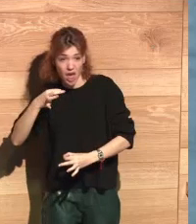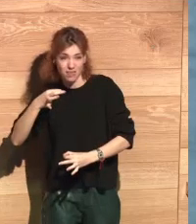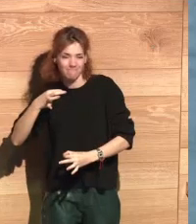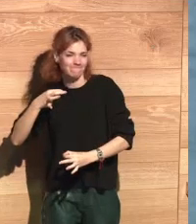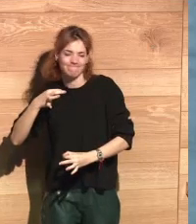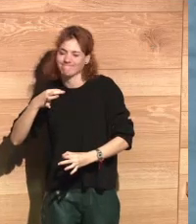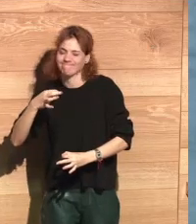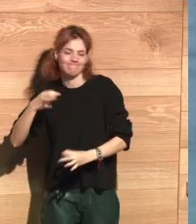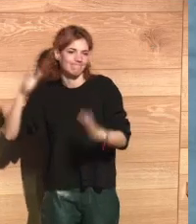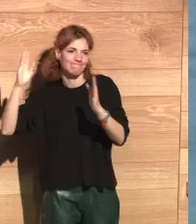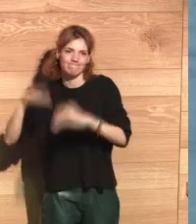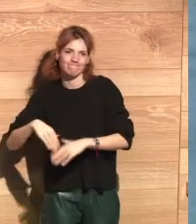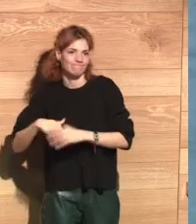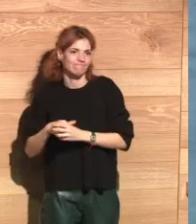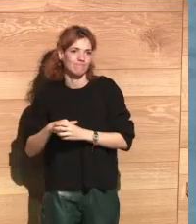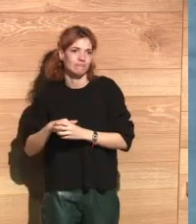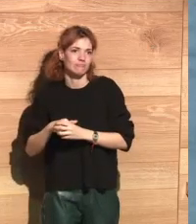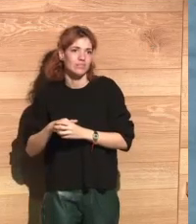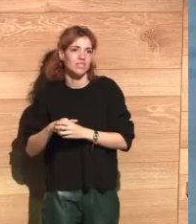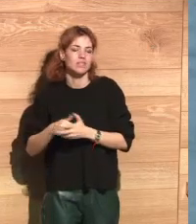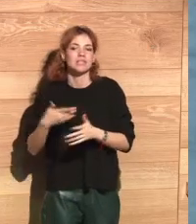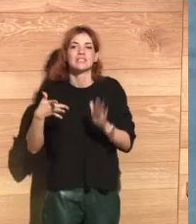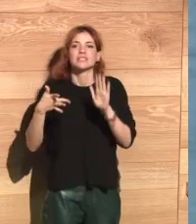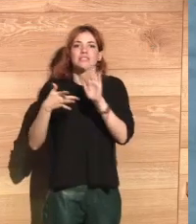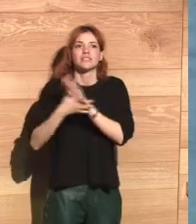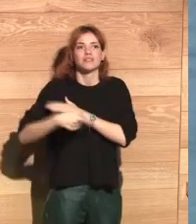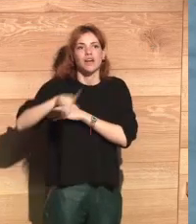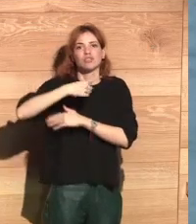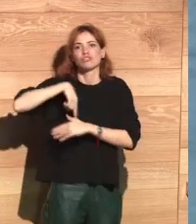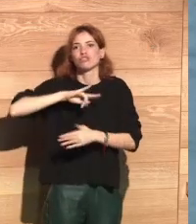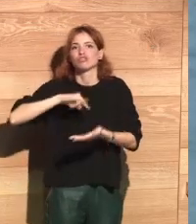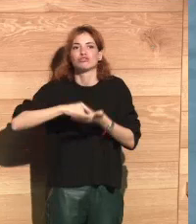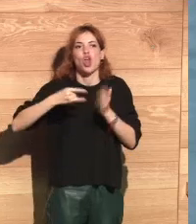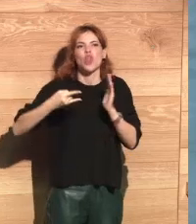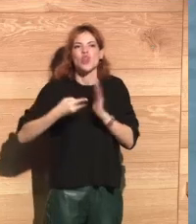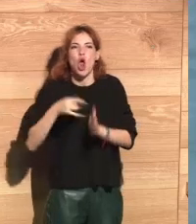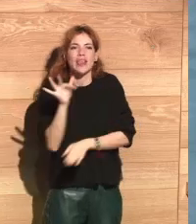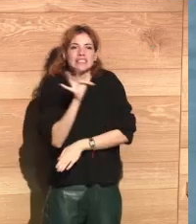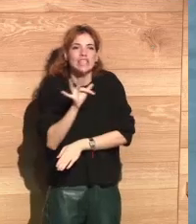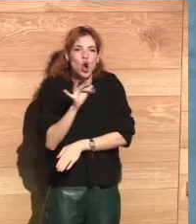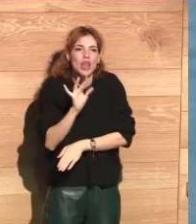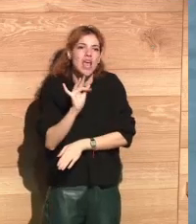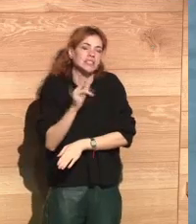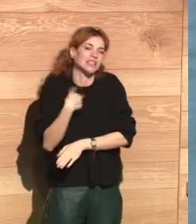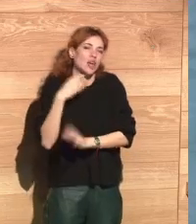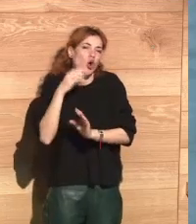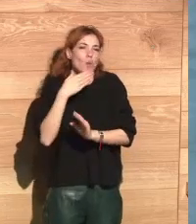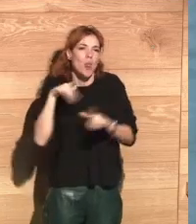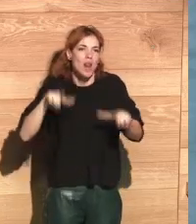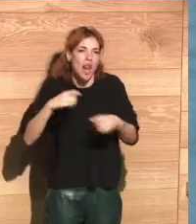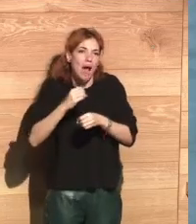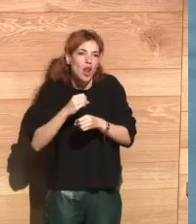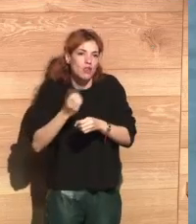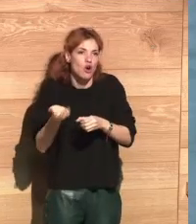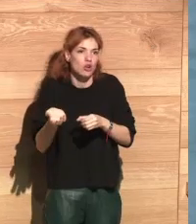based on the material reality. We are facing solutions that that are theoretical, that